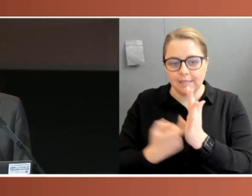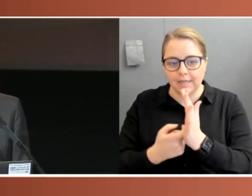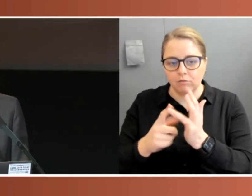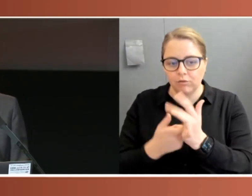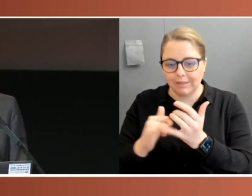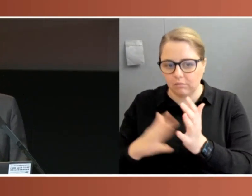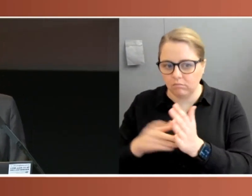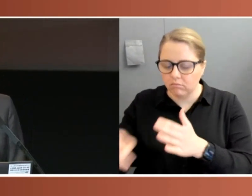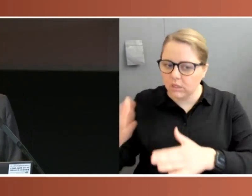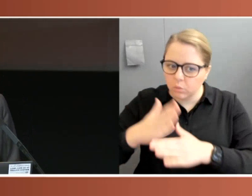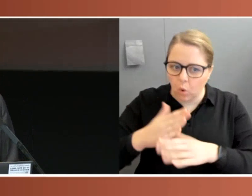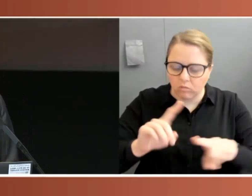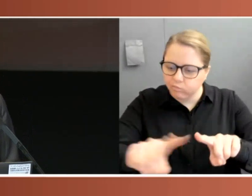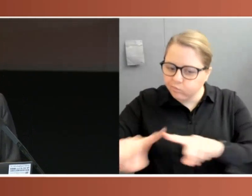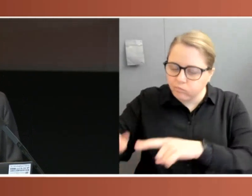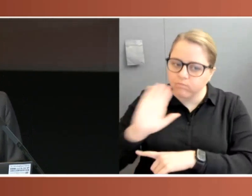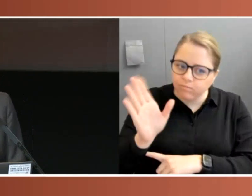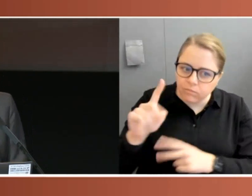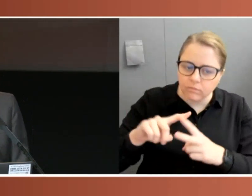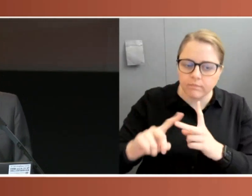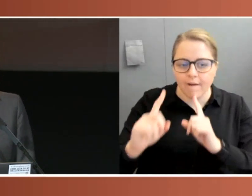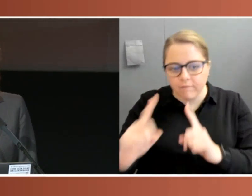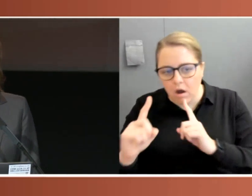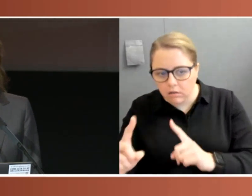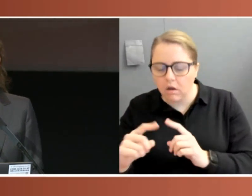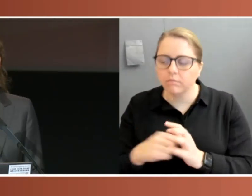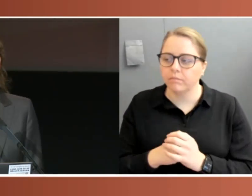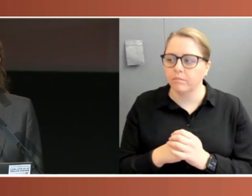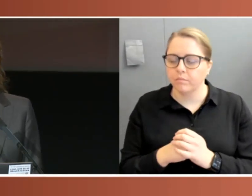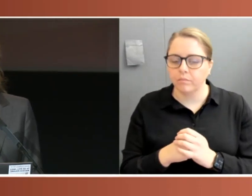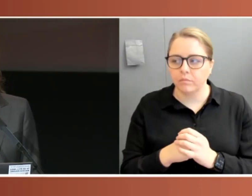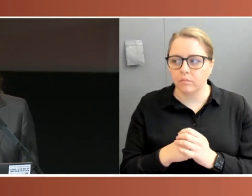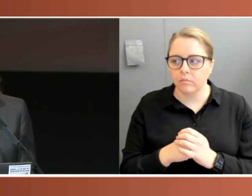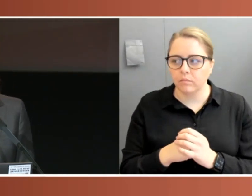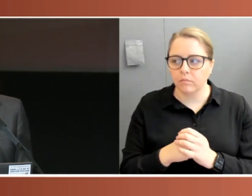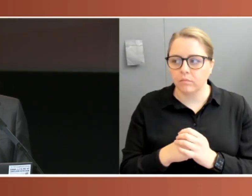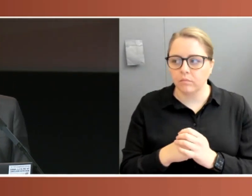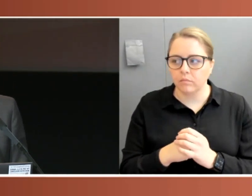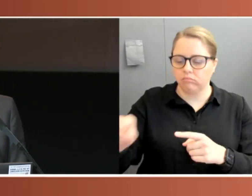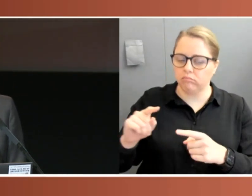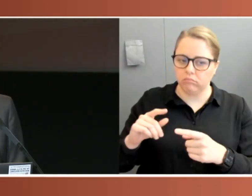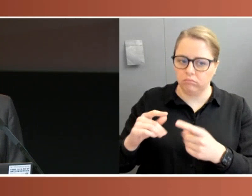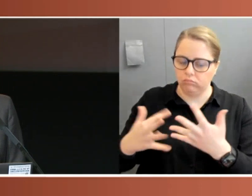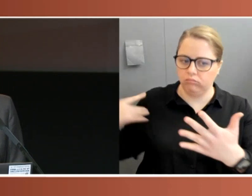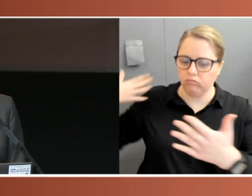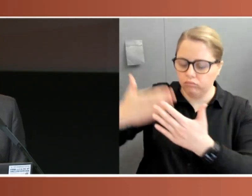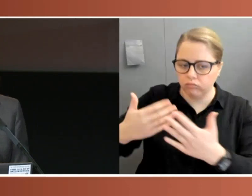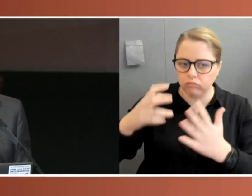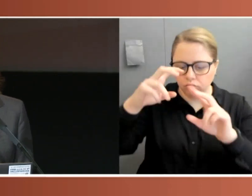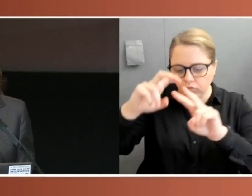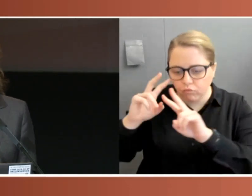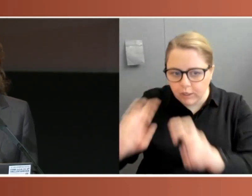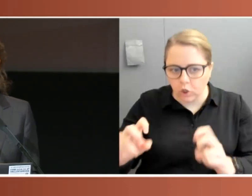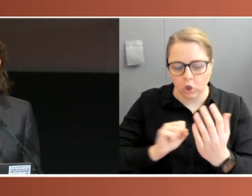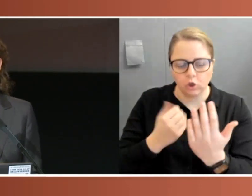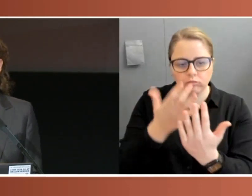and public commentator. In addition to his extensive record of scholarly publications, Professor Williams has appeared